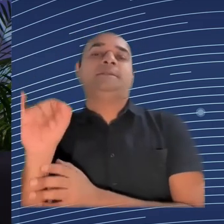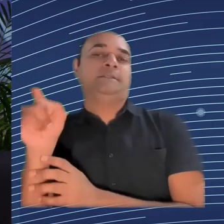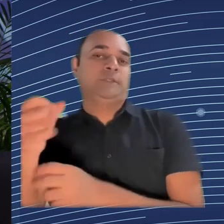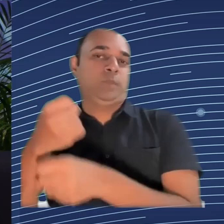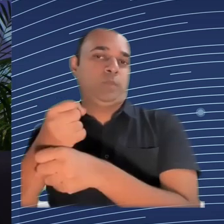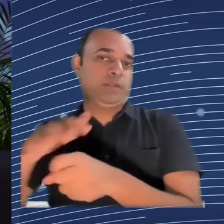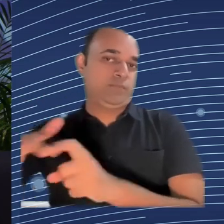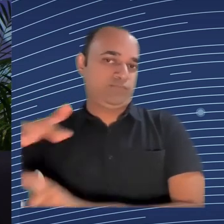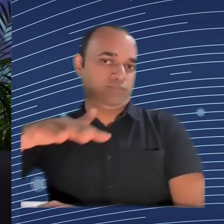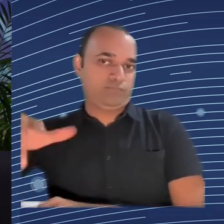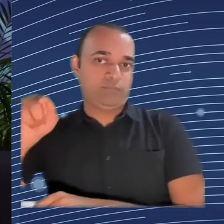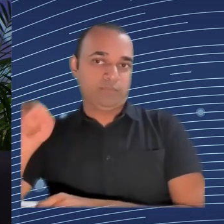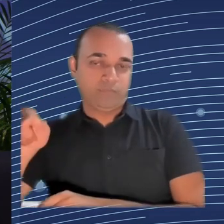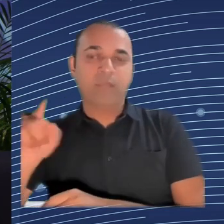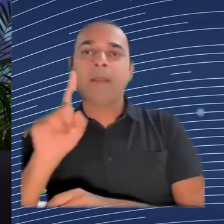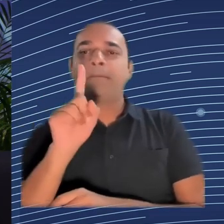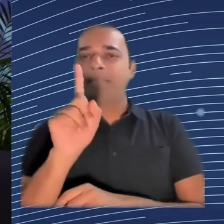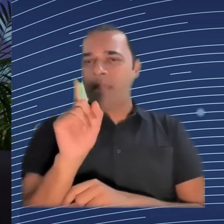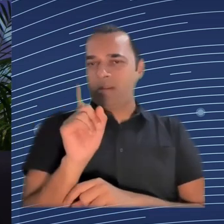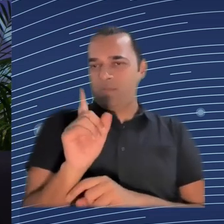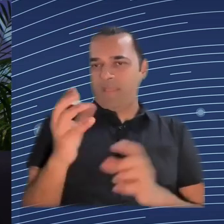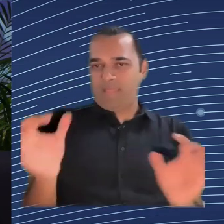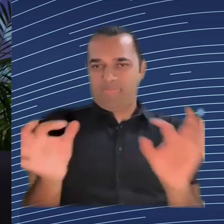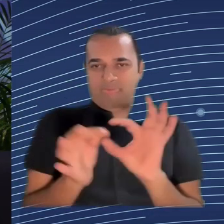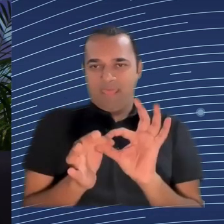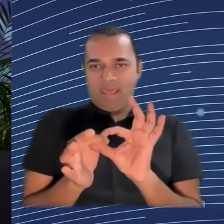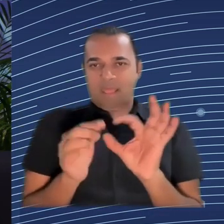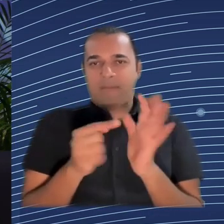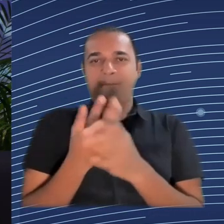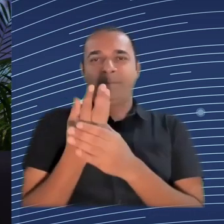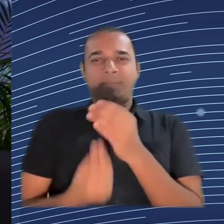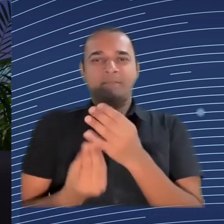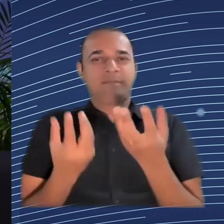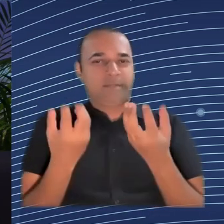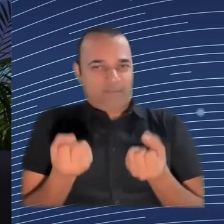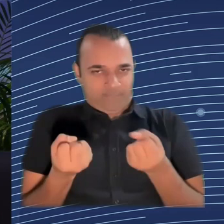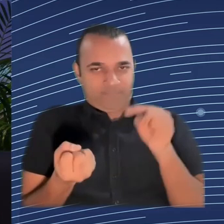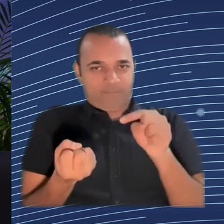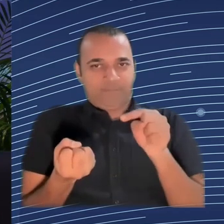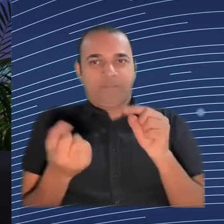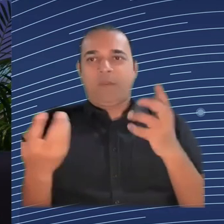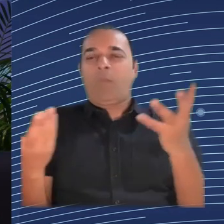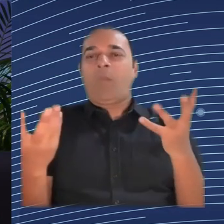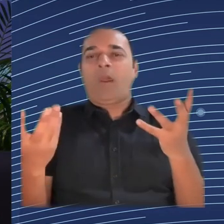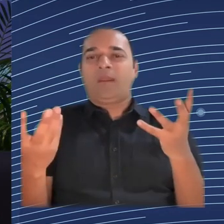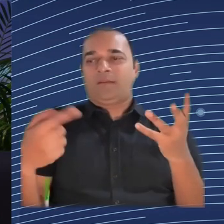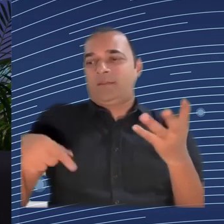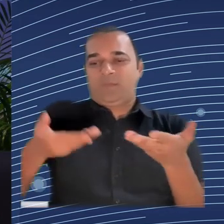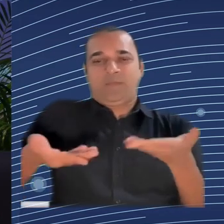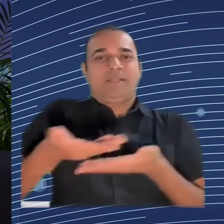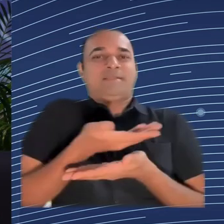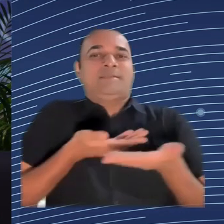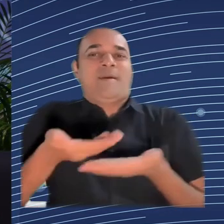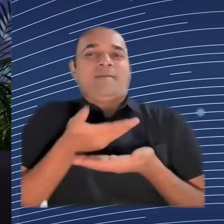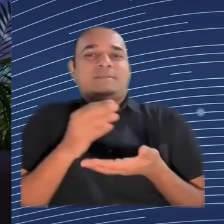under, and there is a lovely pane saying, I love my social rights. And I'm totally with you on that. And then the panel